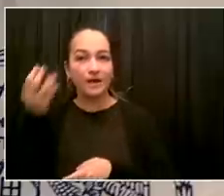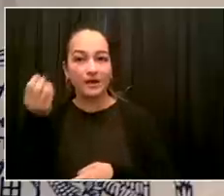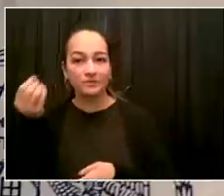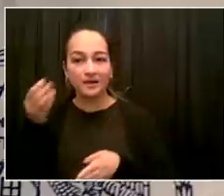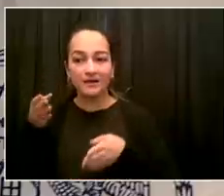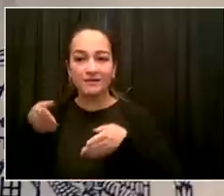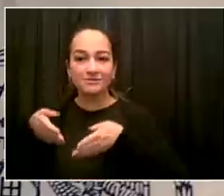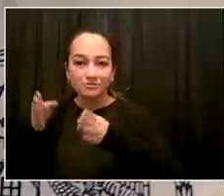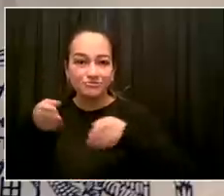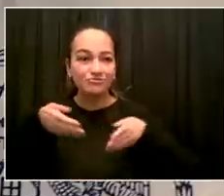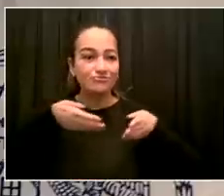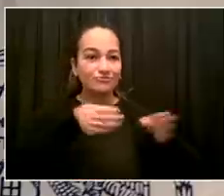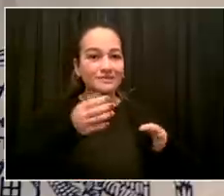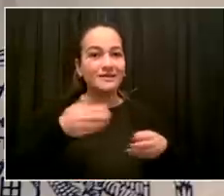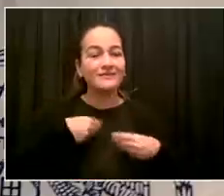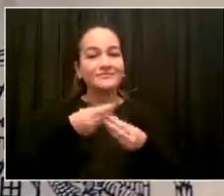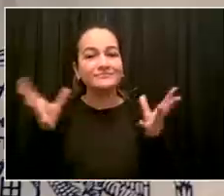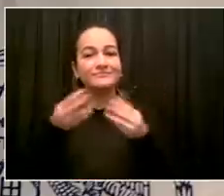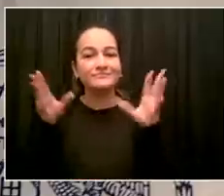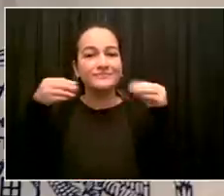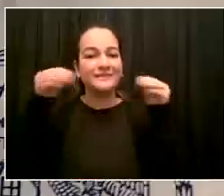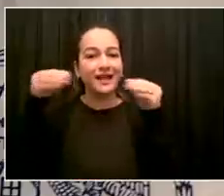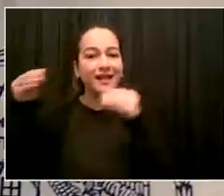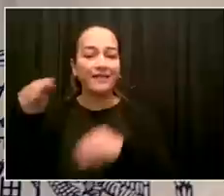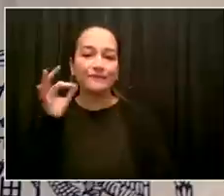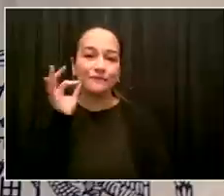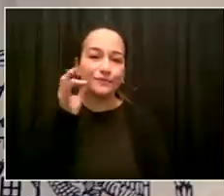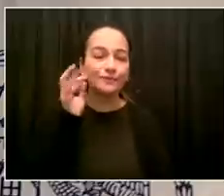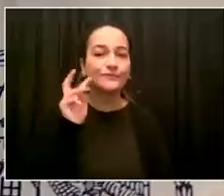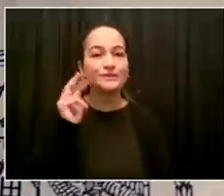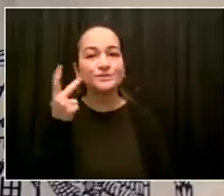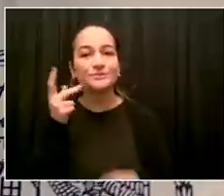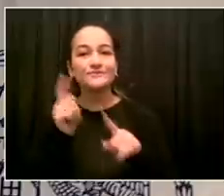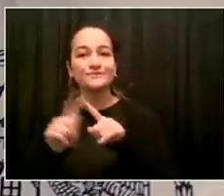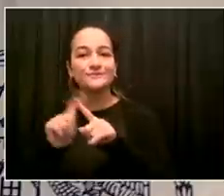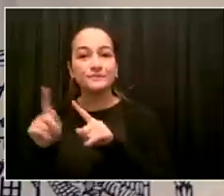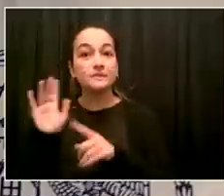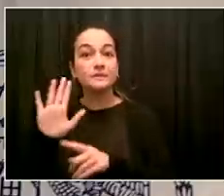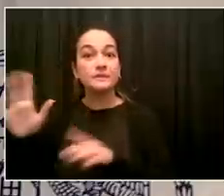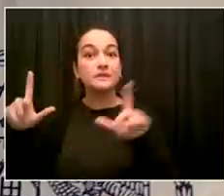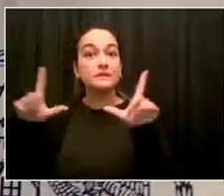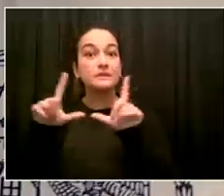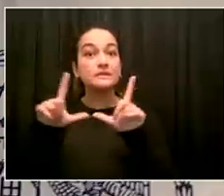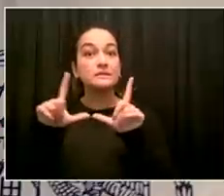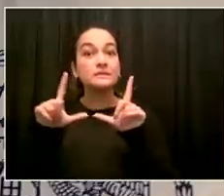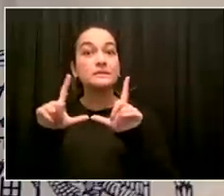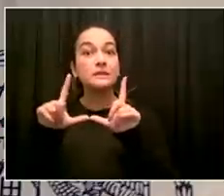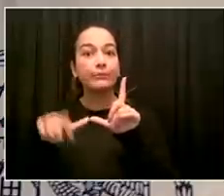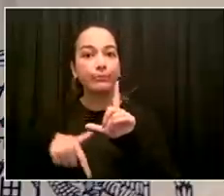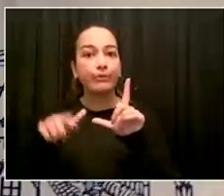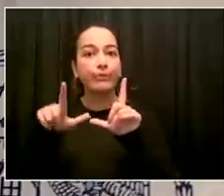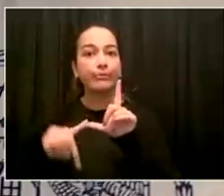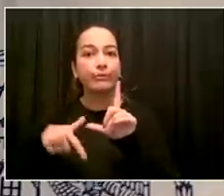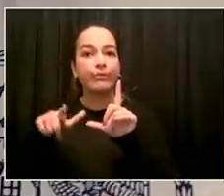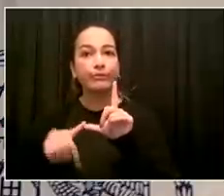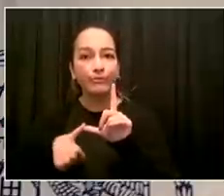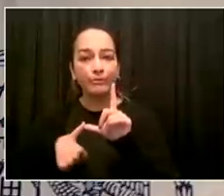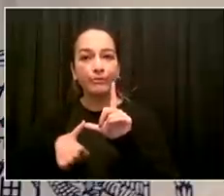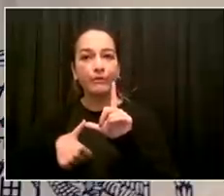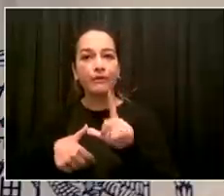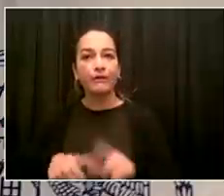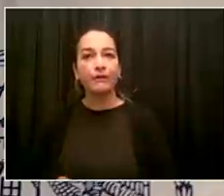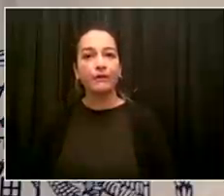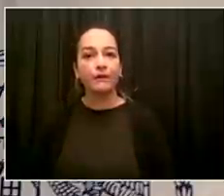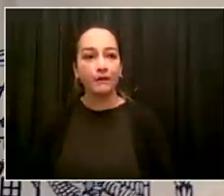Juliette. I'm really sad about this. I'm someone, you know, my mom brought me up to finish everything on my